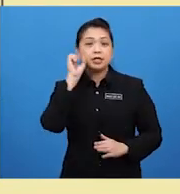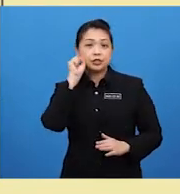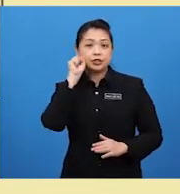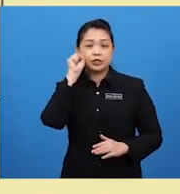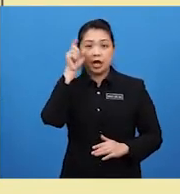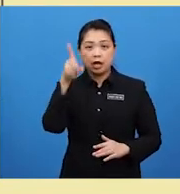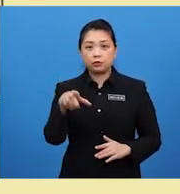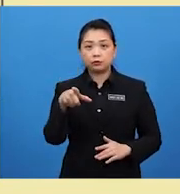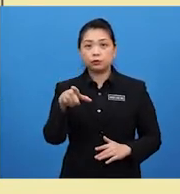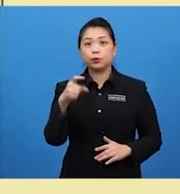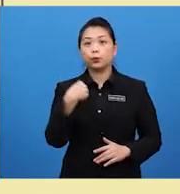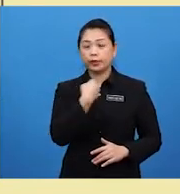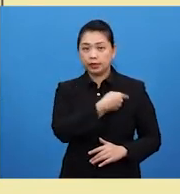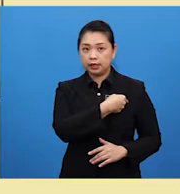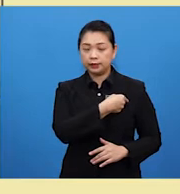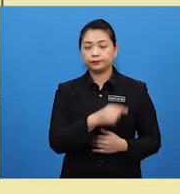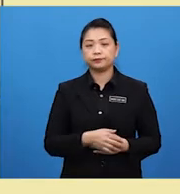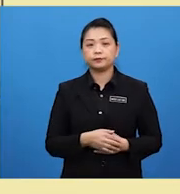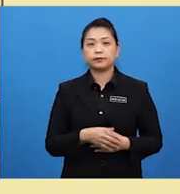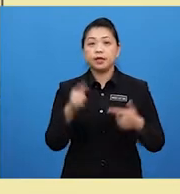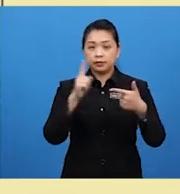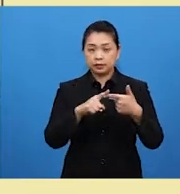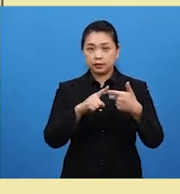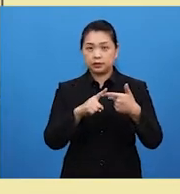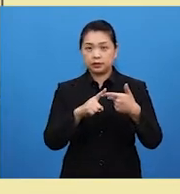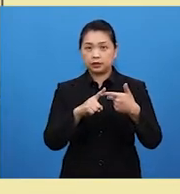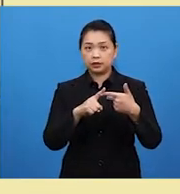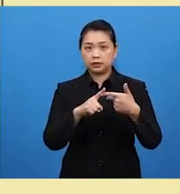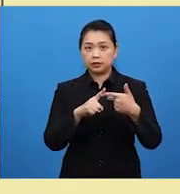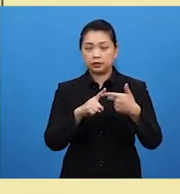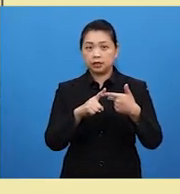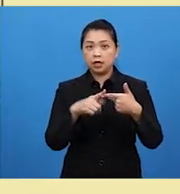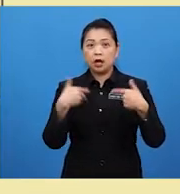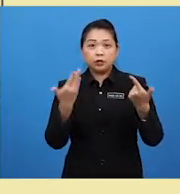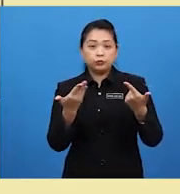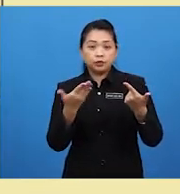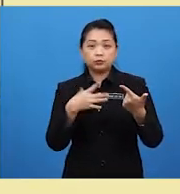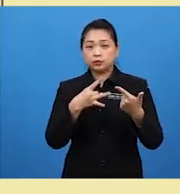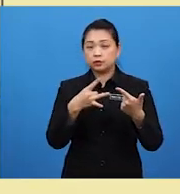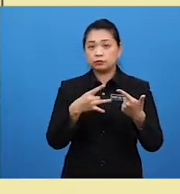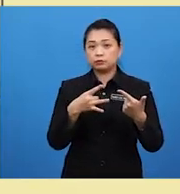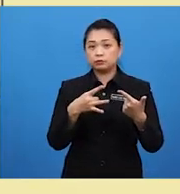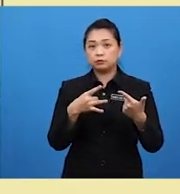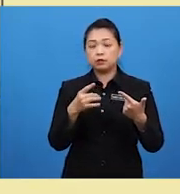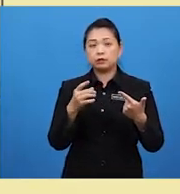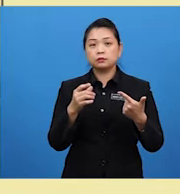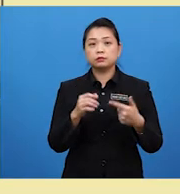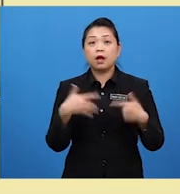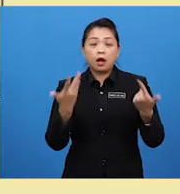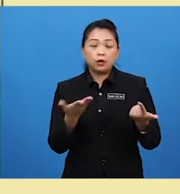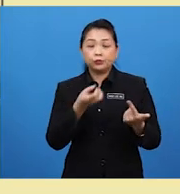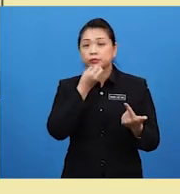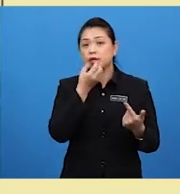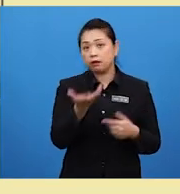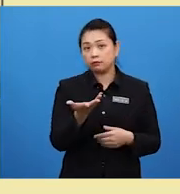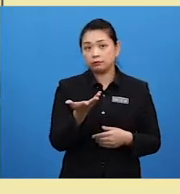we Secondly, how would you say you'd like to do something? How you tell